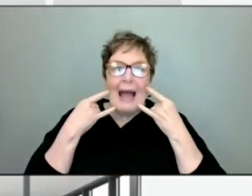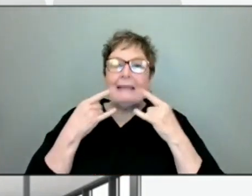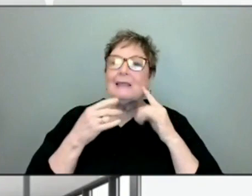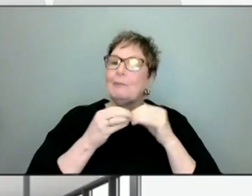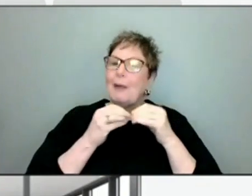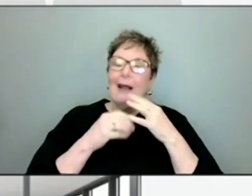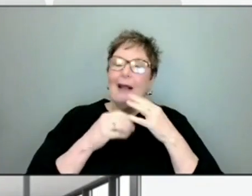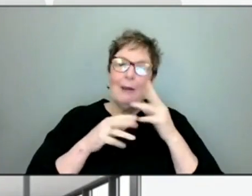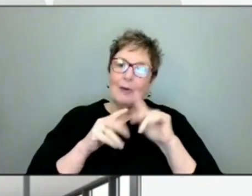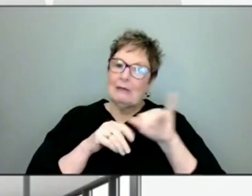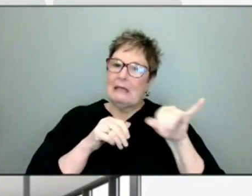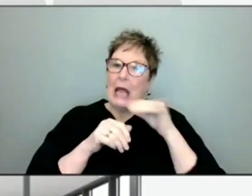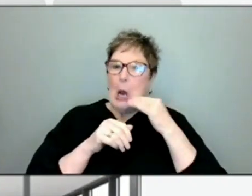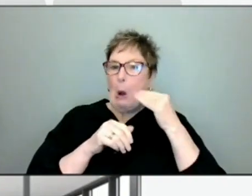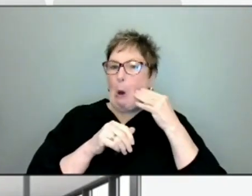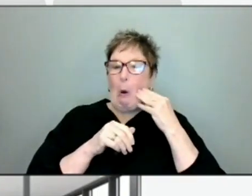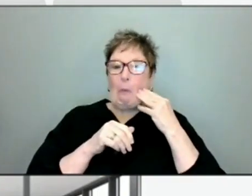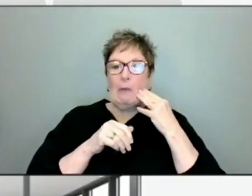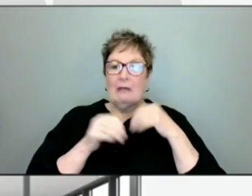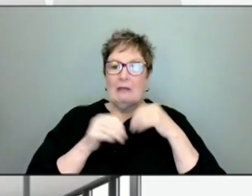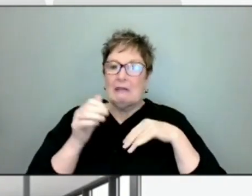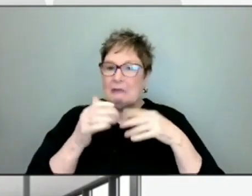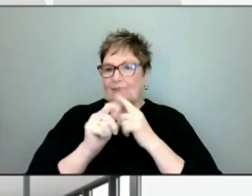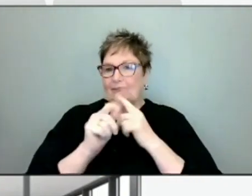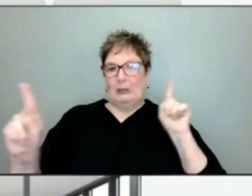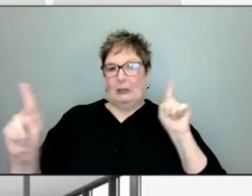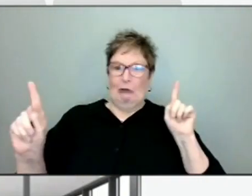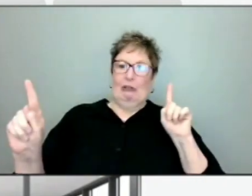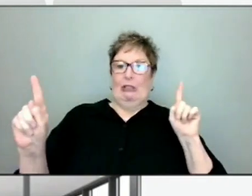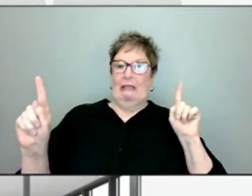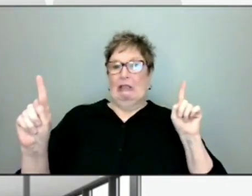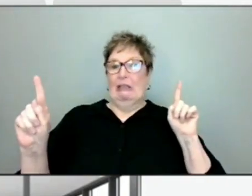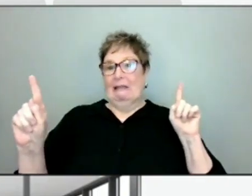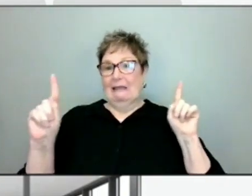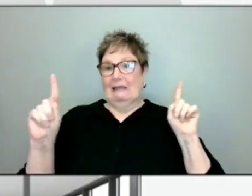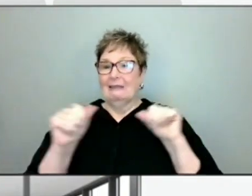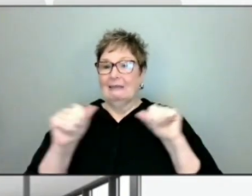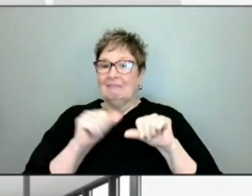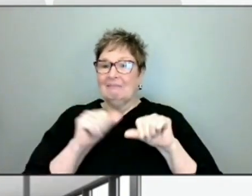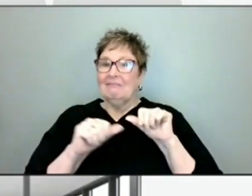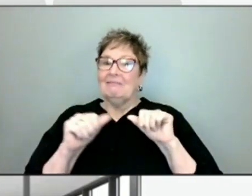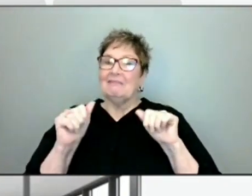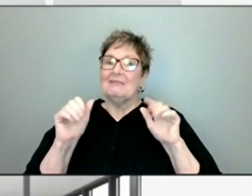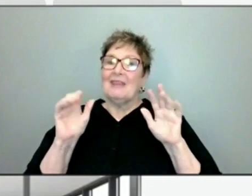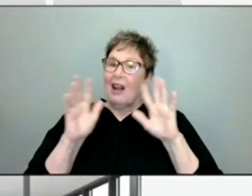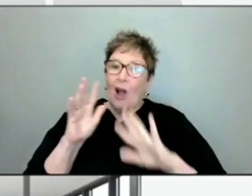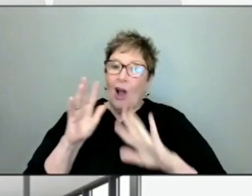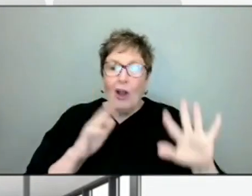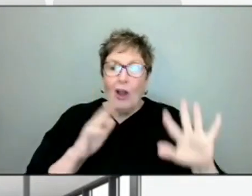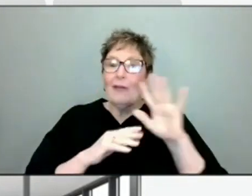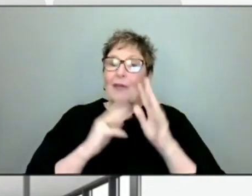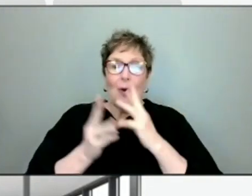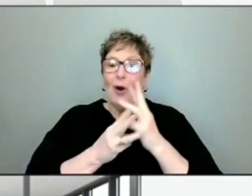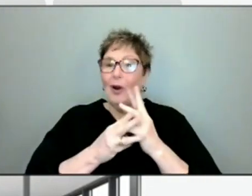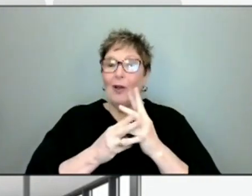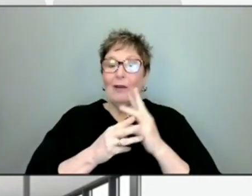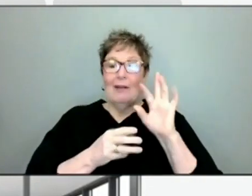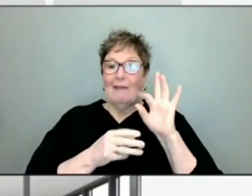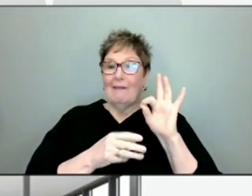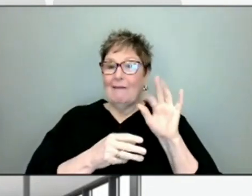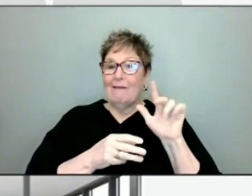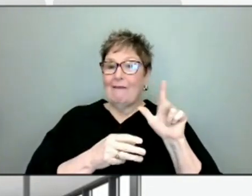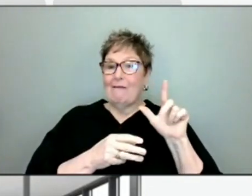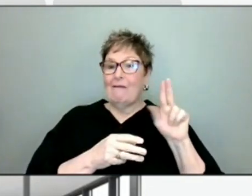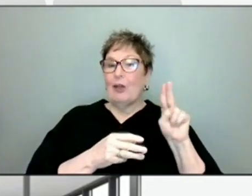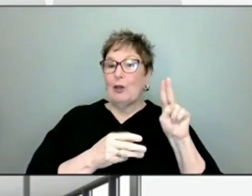themselves, socially distanced. And across the world, we had less of a flu year